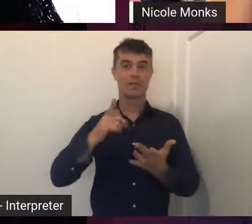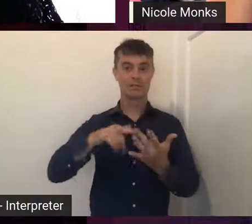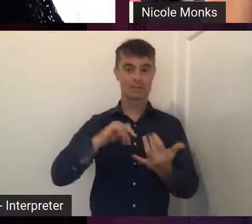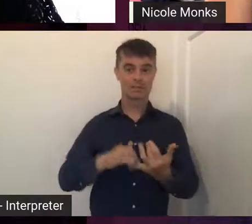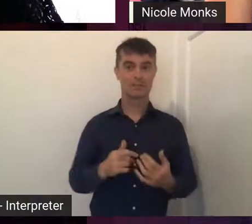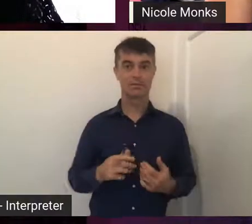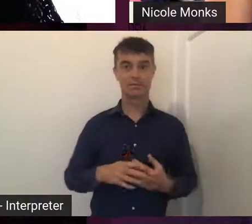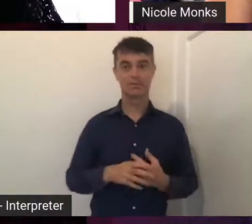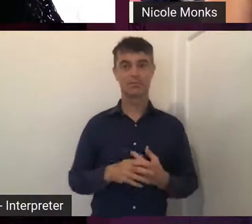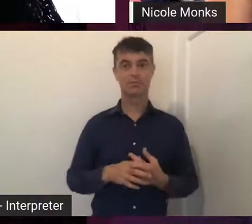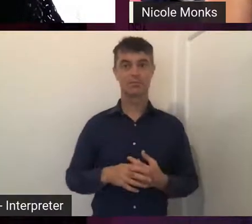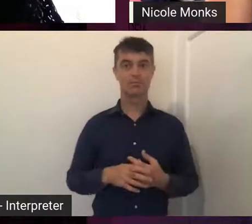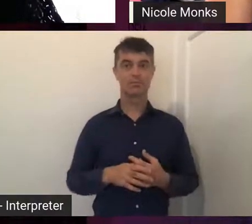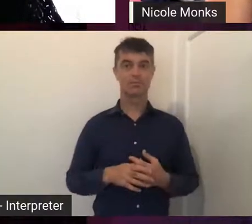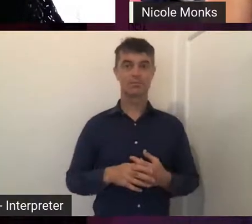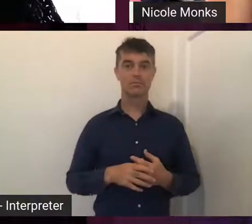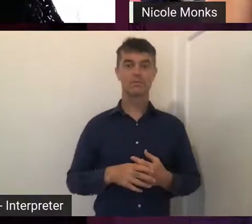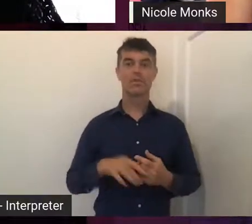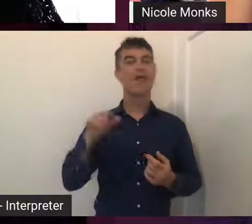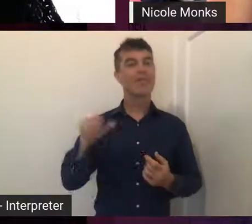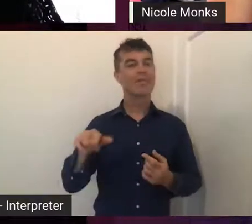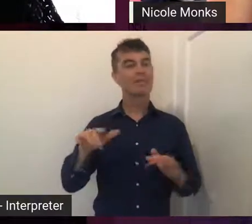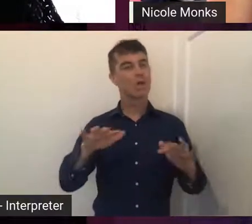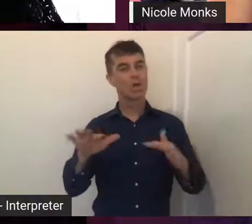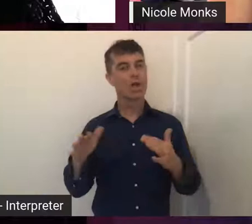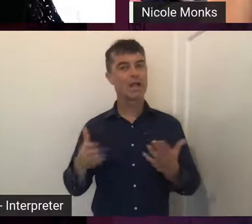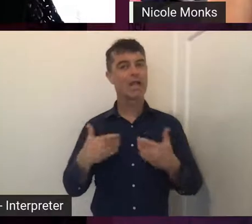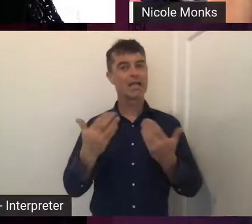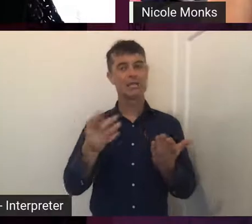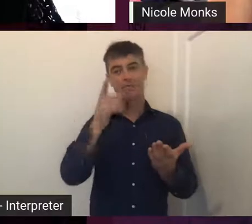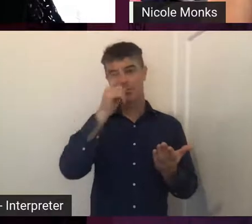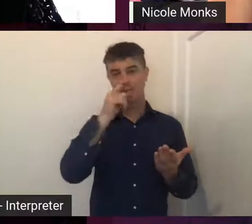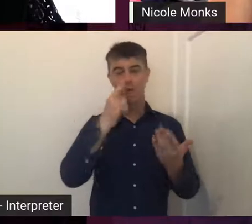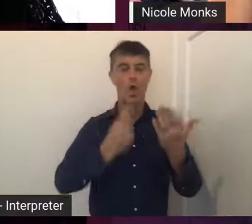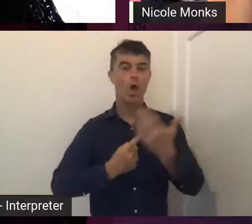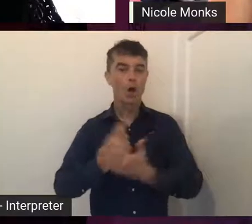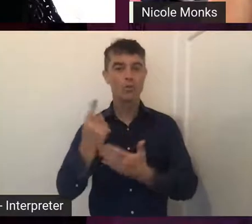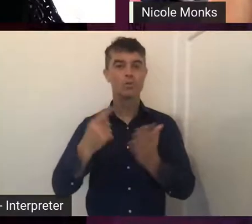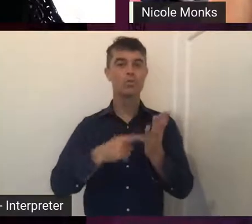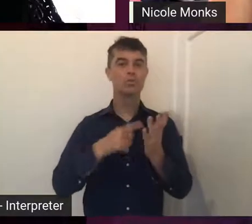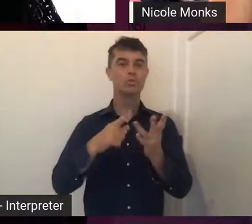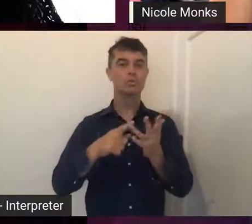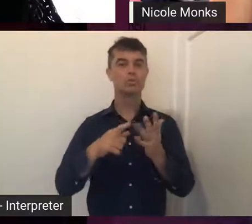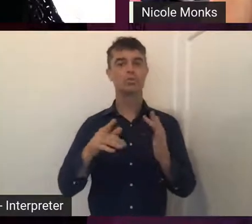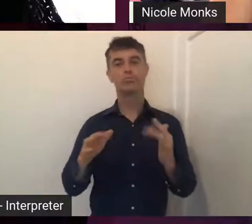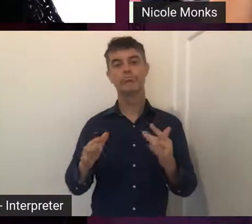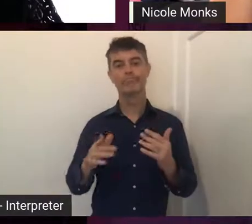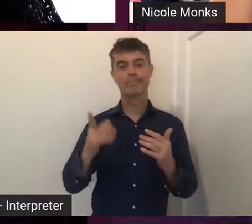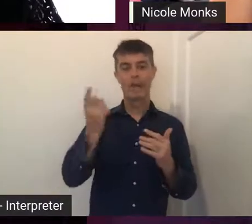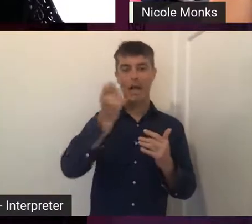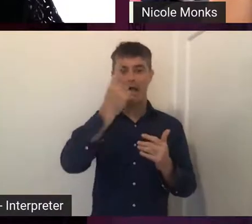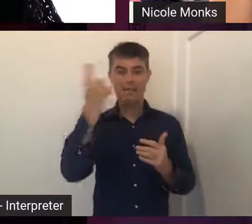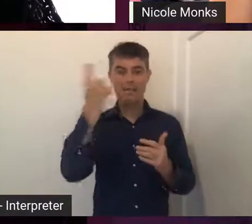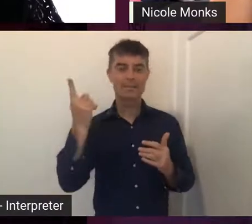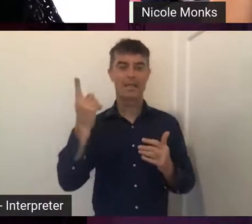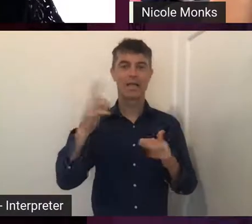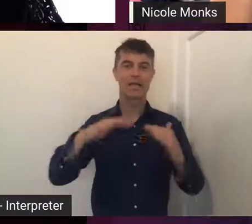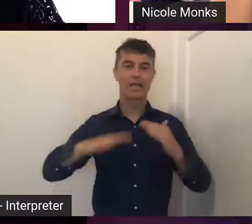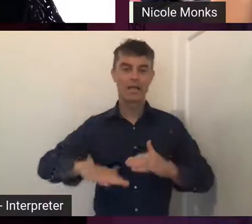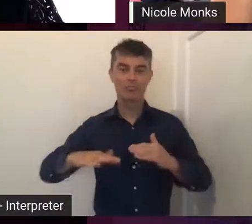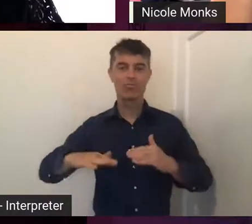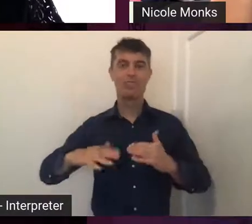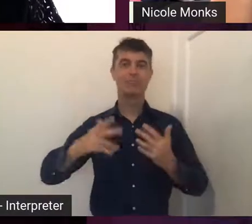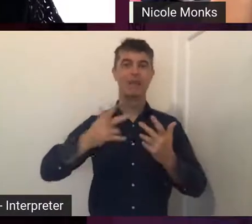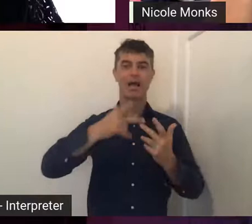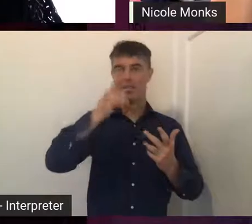And these, you know, this is kind of gives people sort of opportunities to be able to understand country and other people's